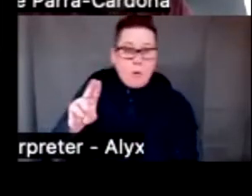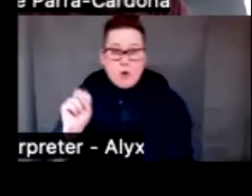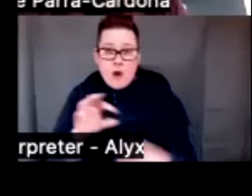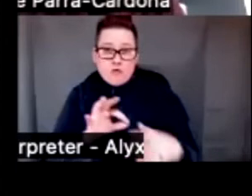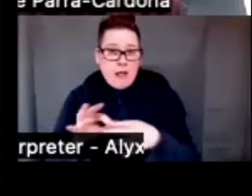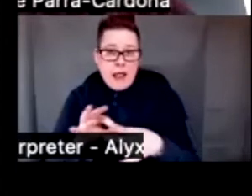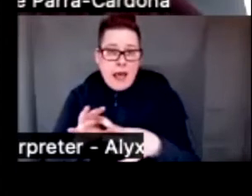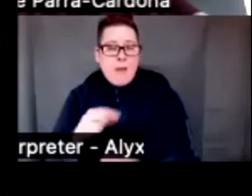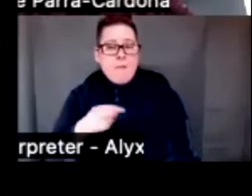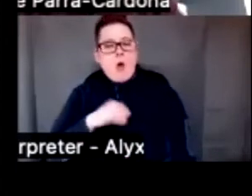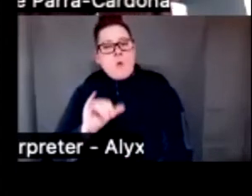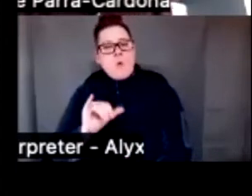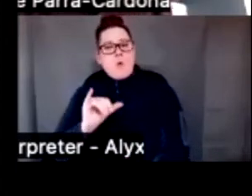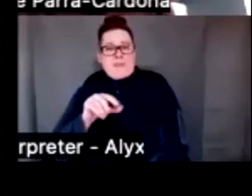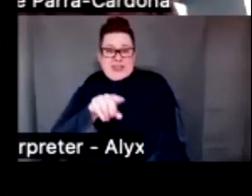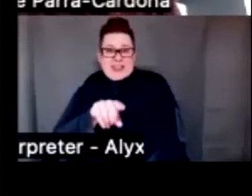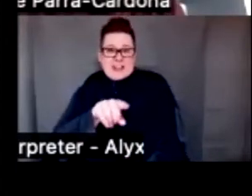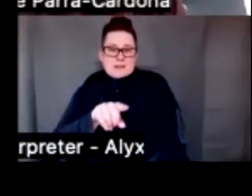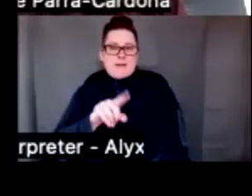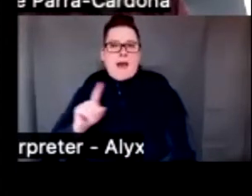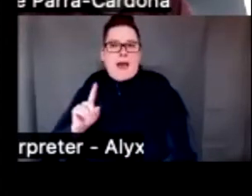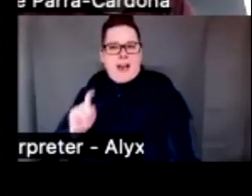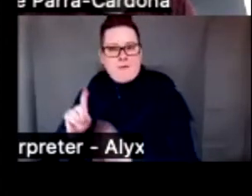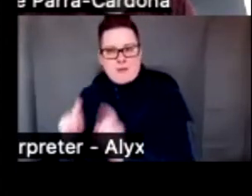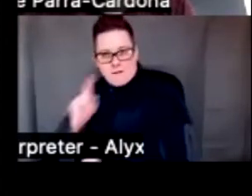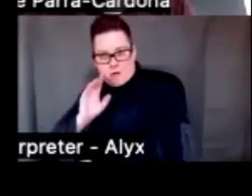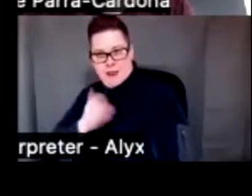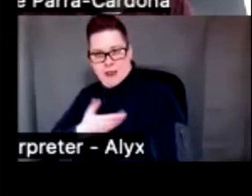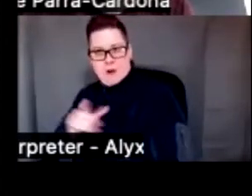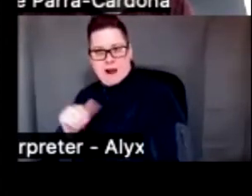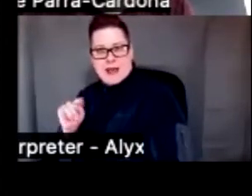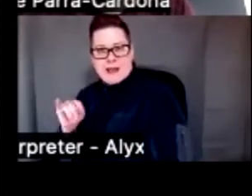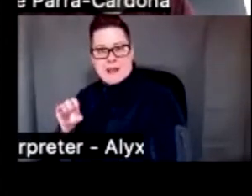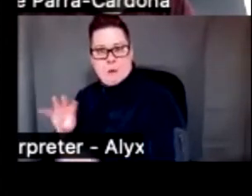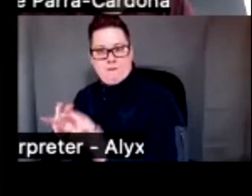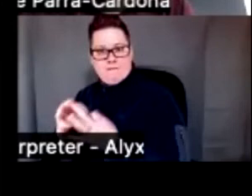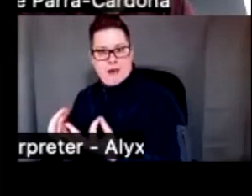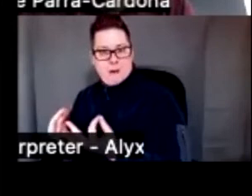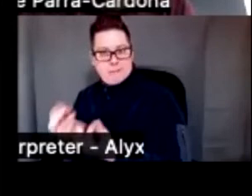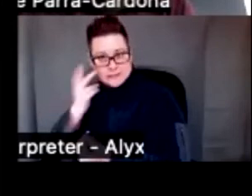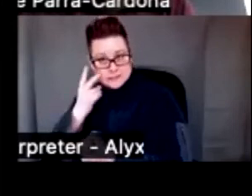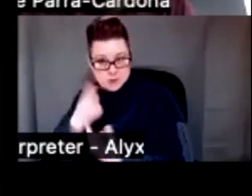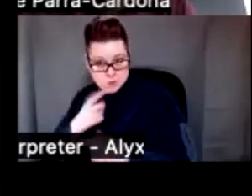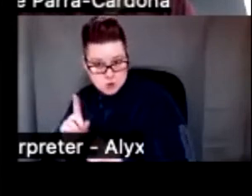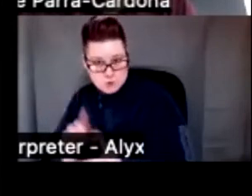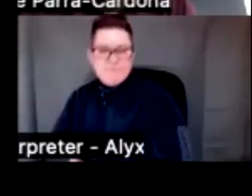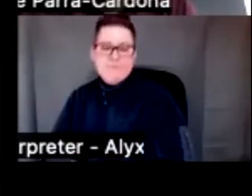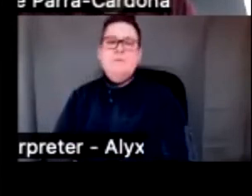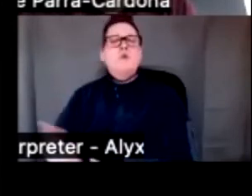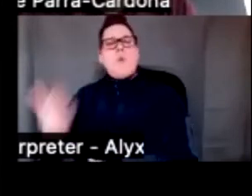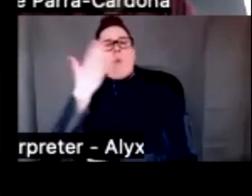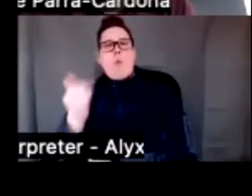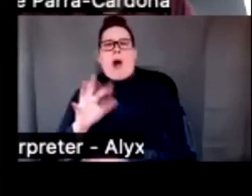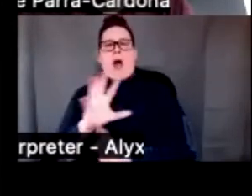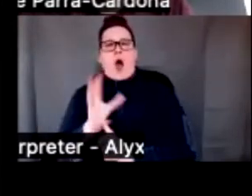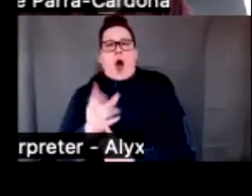I realized we had to test this for our families to give this a try with our populations. So why cultural adaptation, as